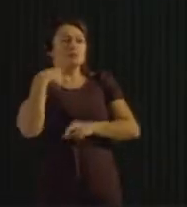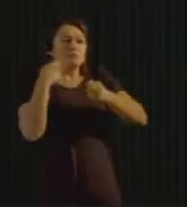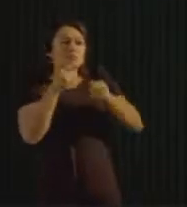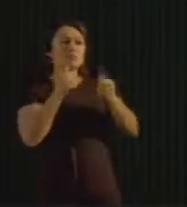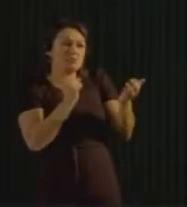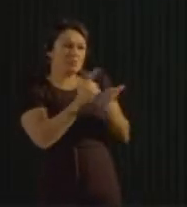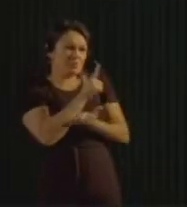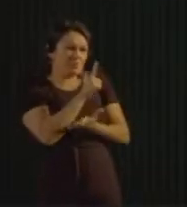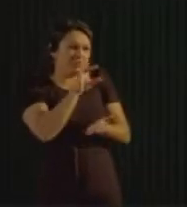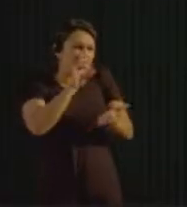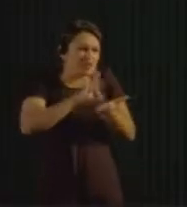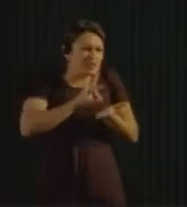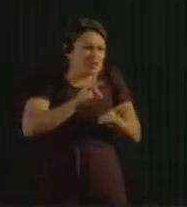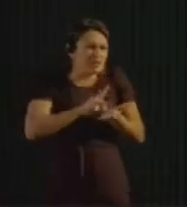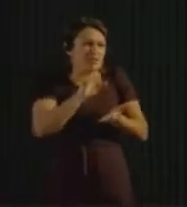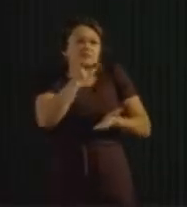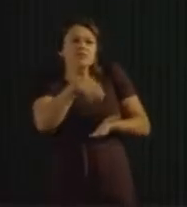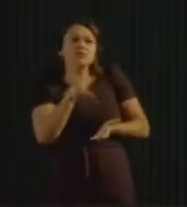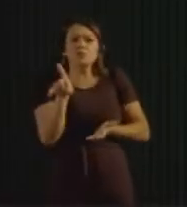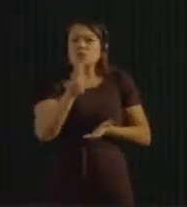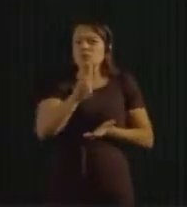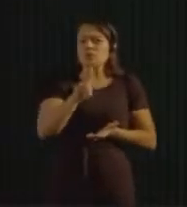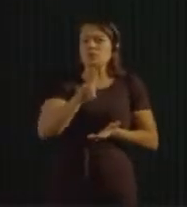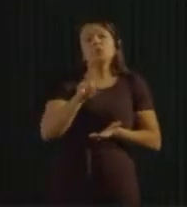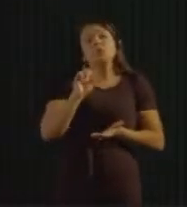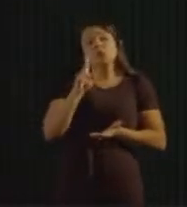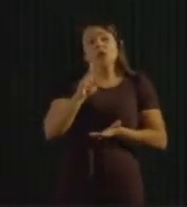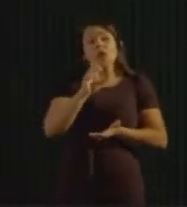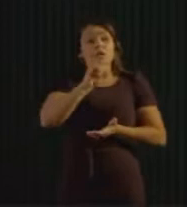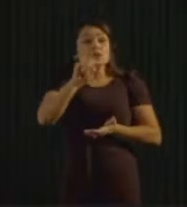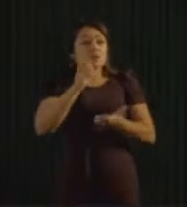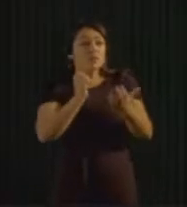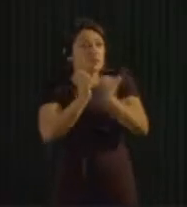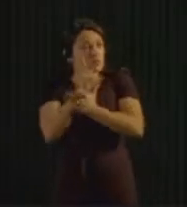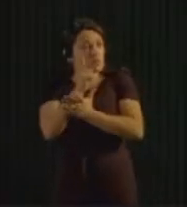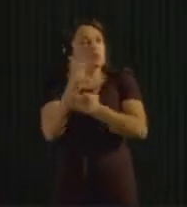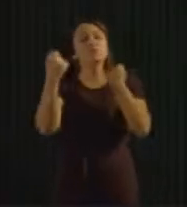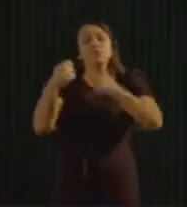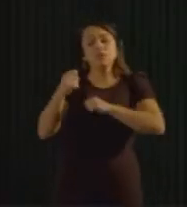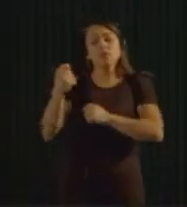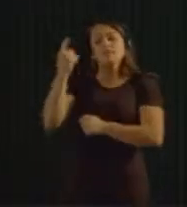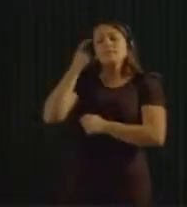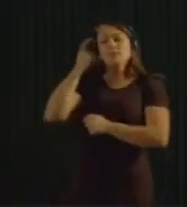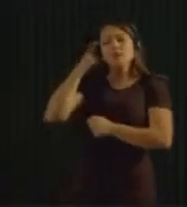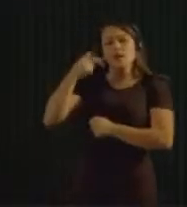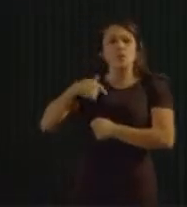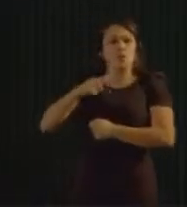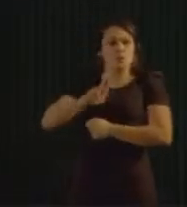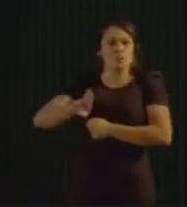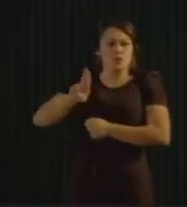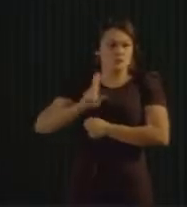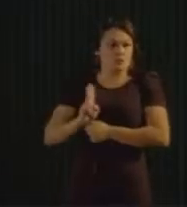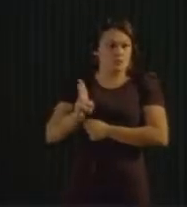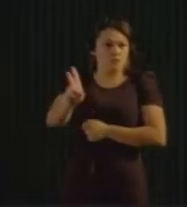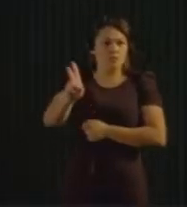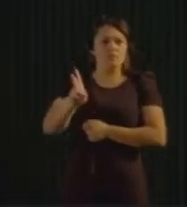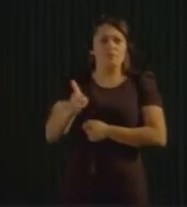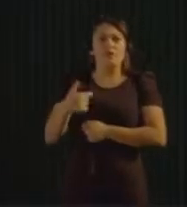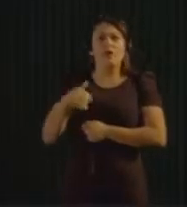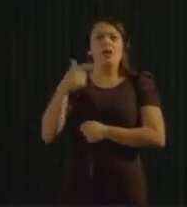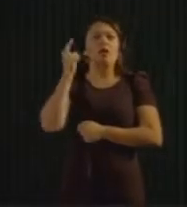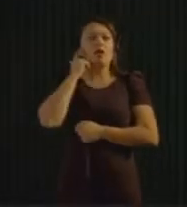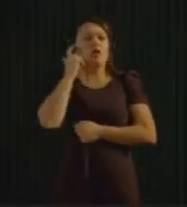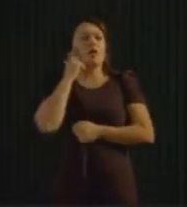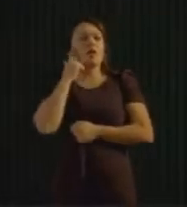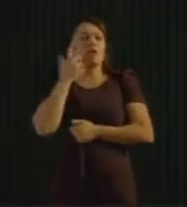much as possible. And we have a throwaway culture, which we have to stop. We have to reuse, which is the